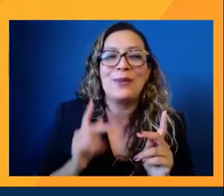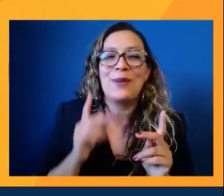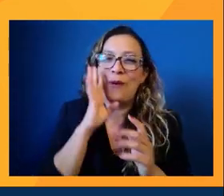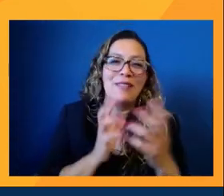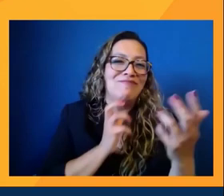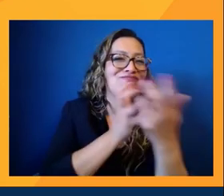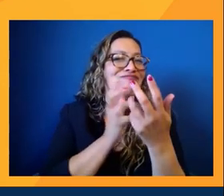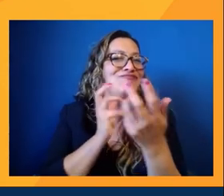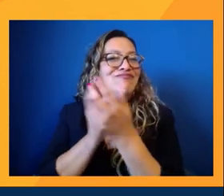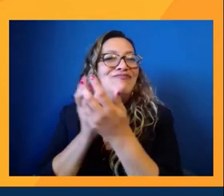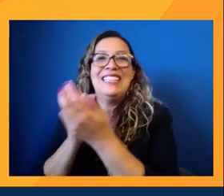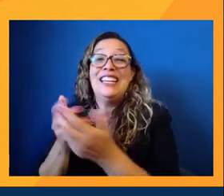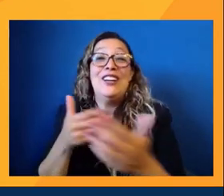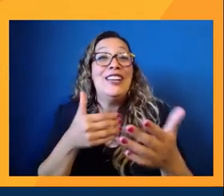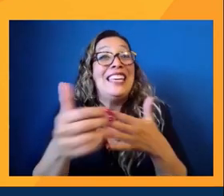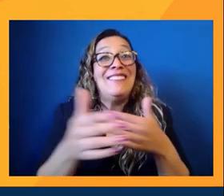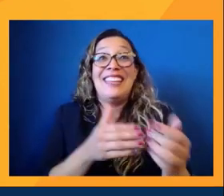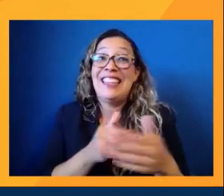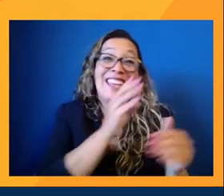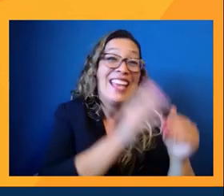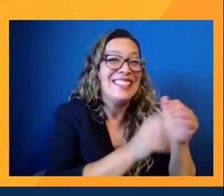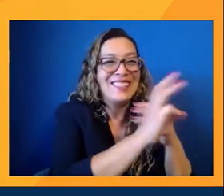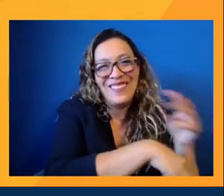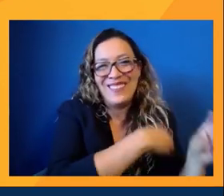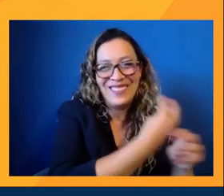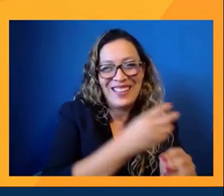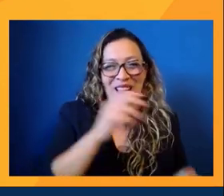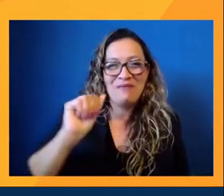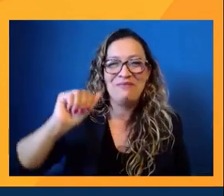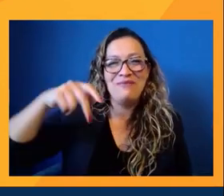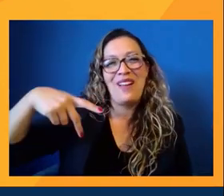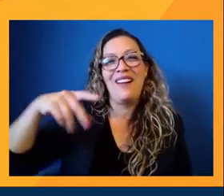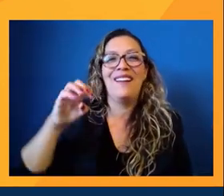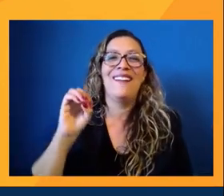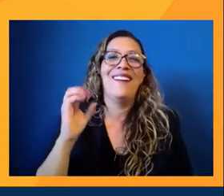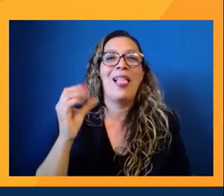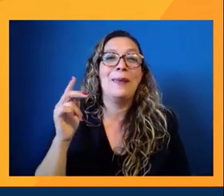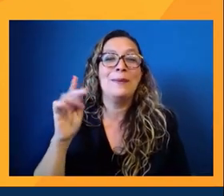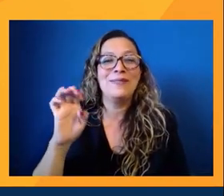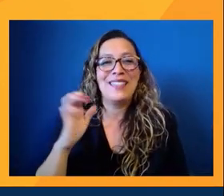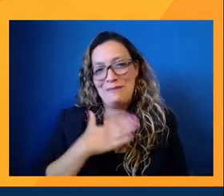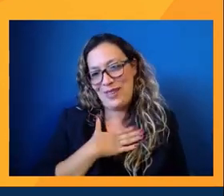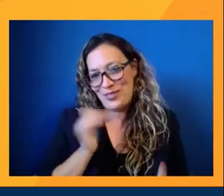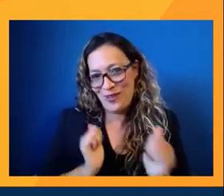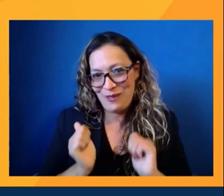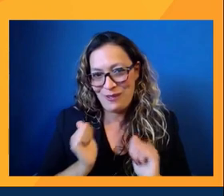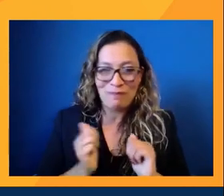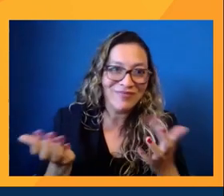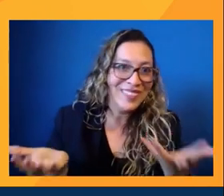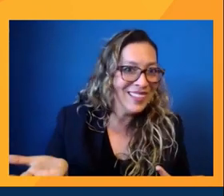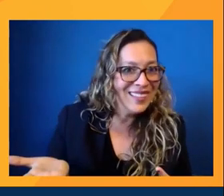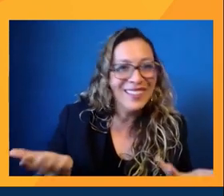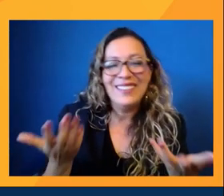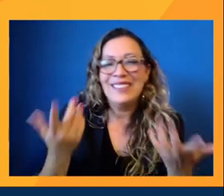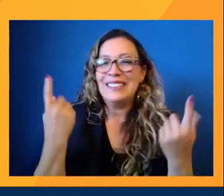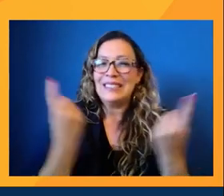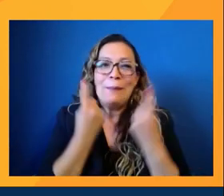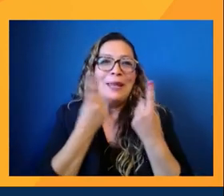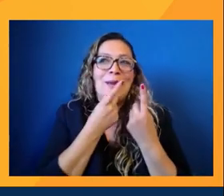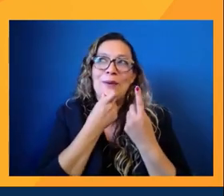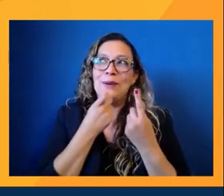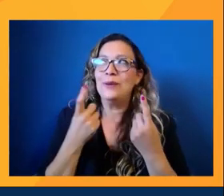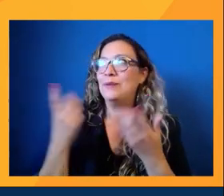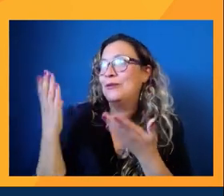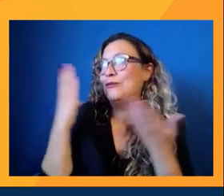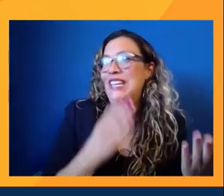even in the apocalypse, trust me, everywhere, we just need that person that just like breaks it all and just make